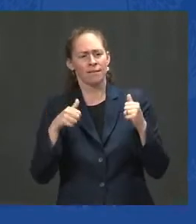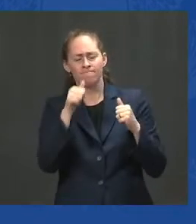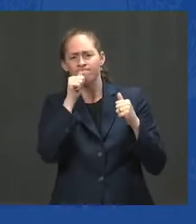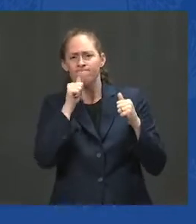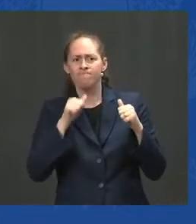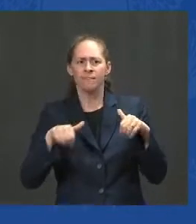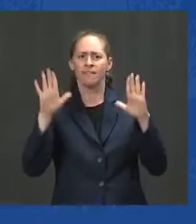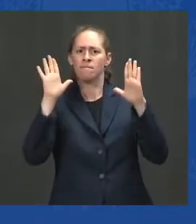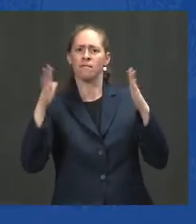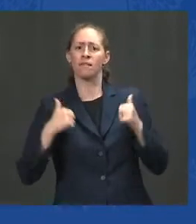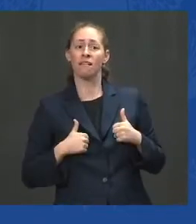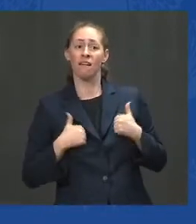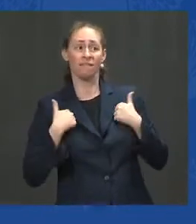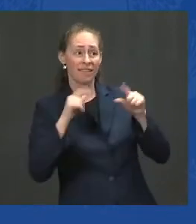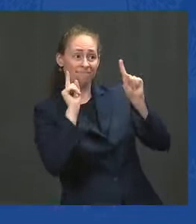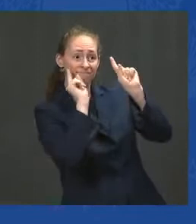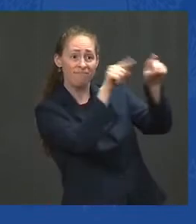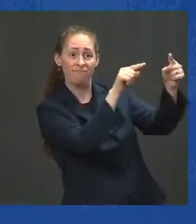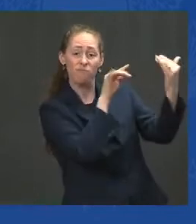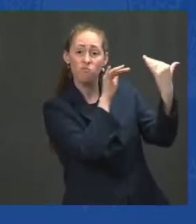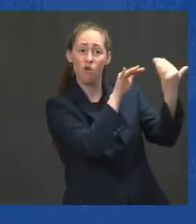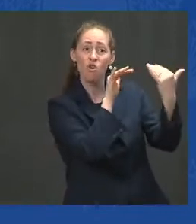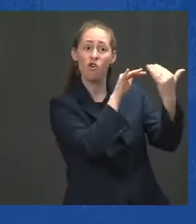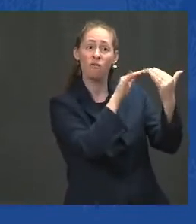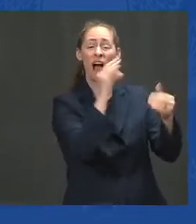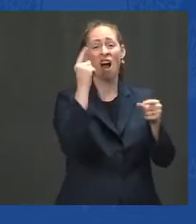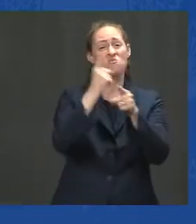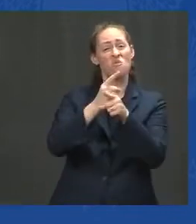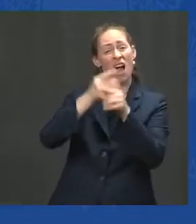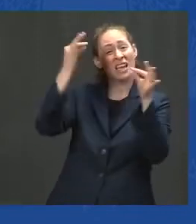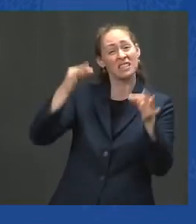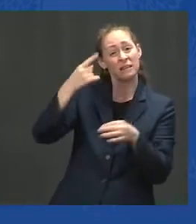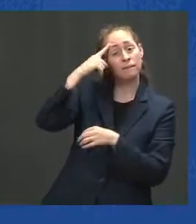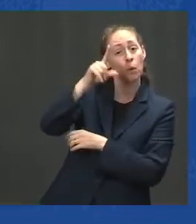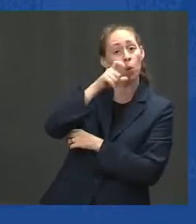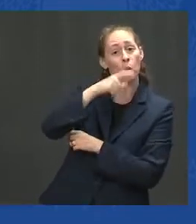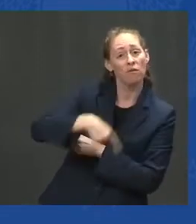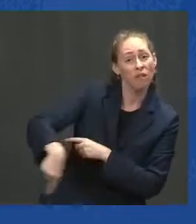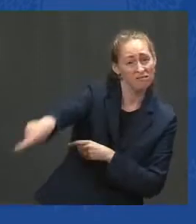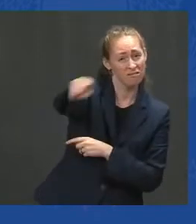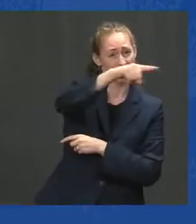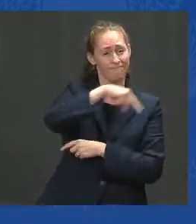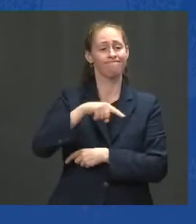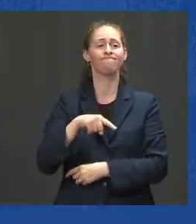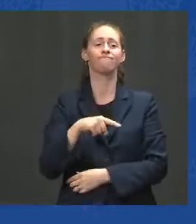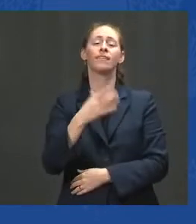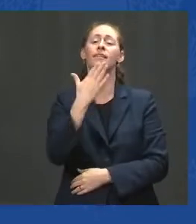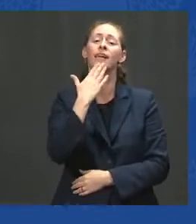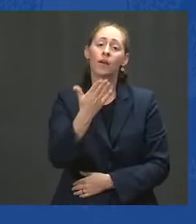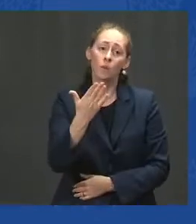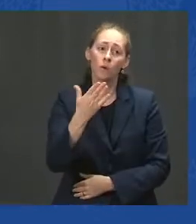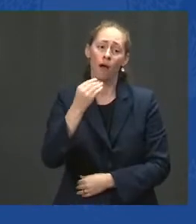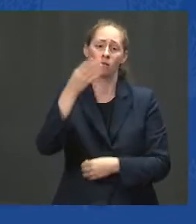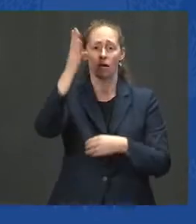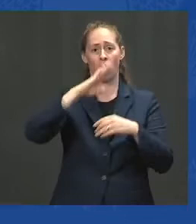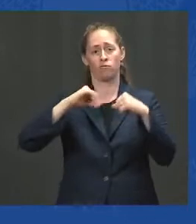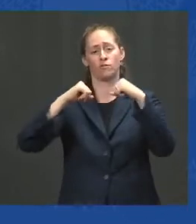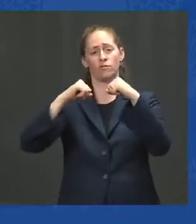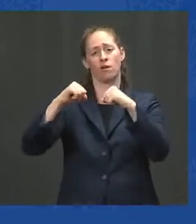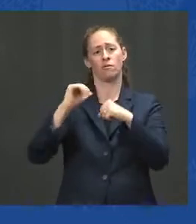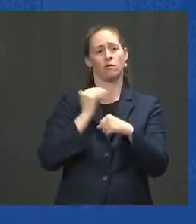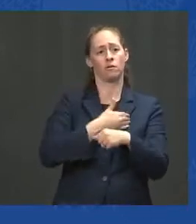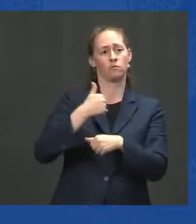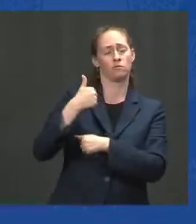And it's the right one for America. Thank you. May God protect our troops, our diplomats,